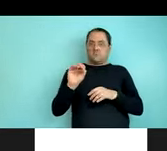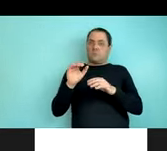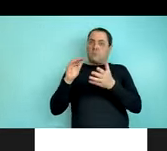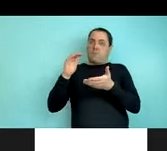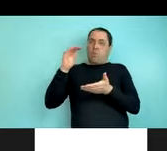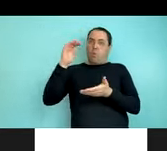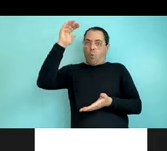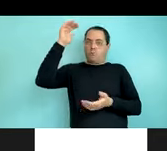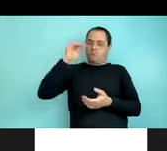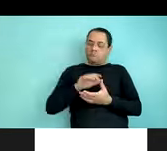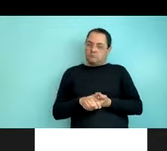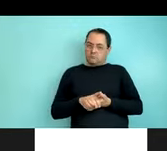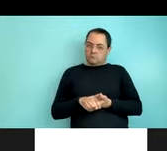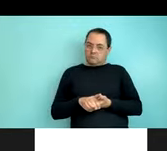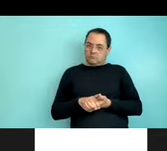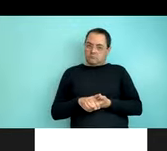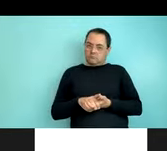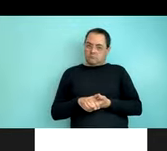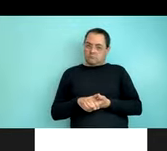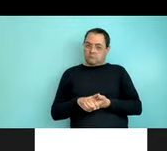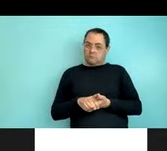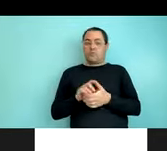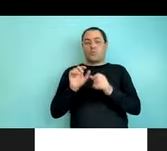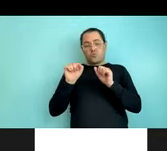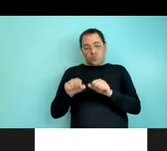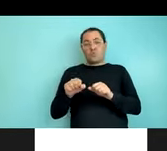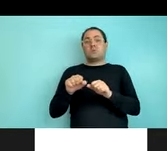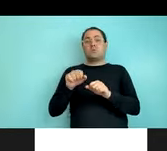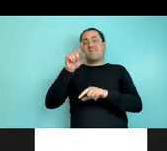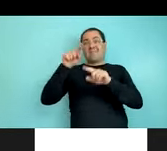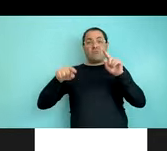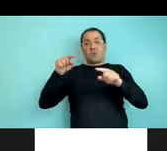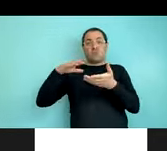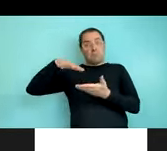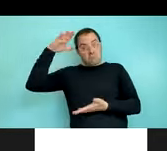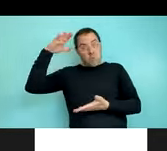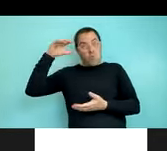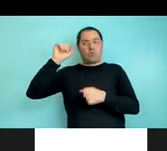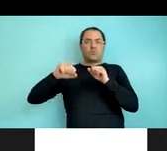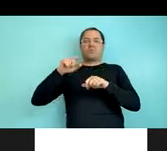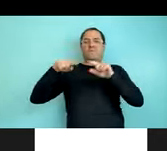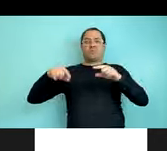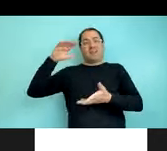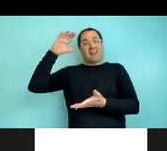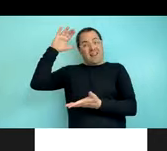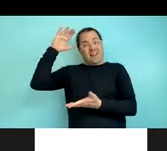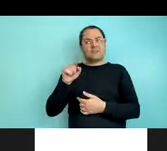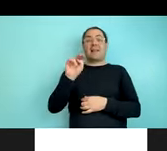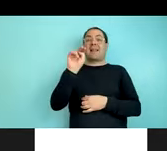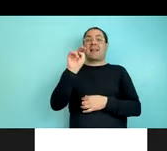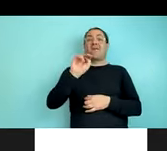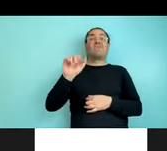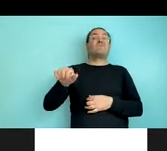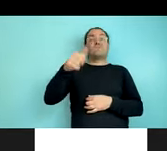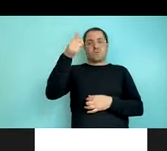input. And they could have made things more variable or less variable. But in fact, the people in the noun first condition were